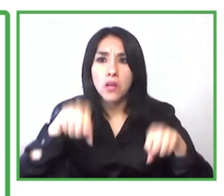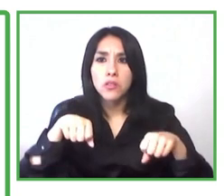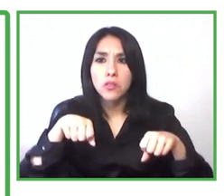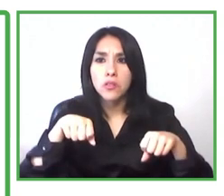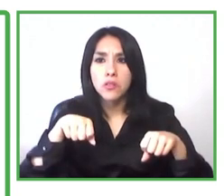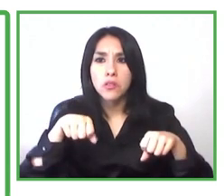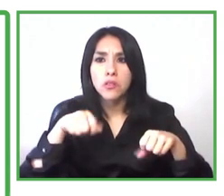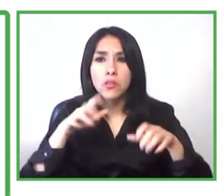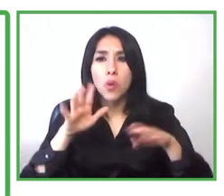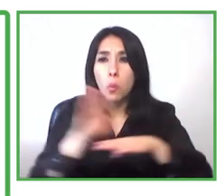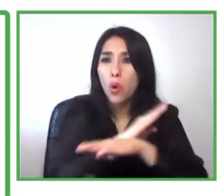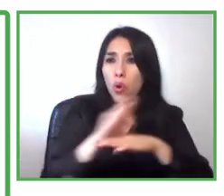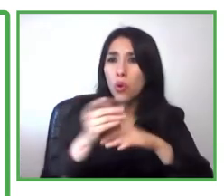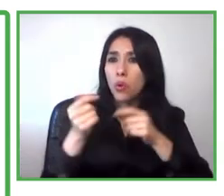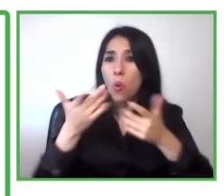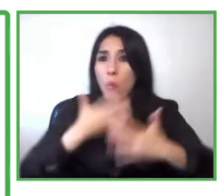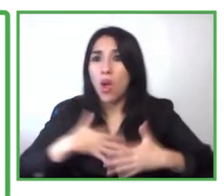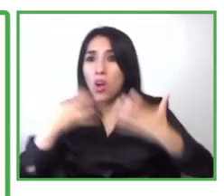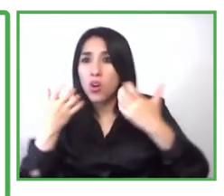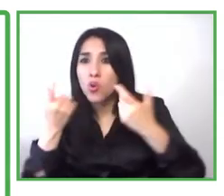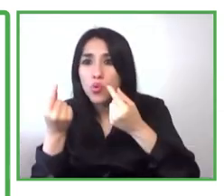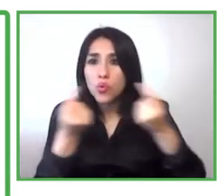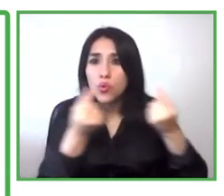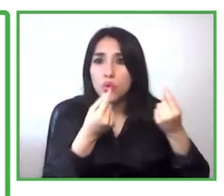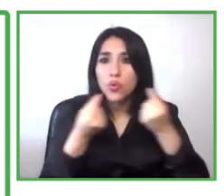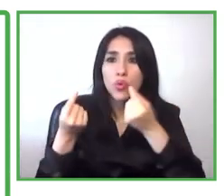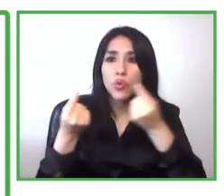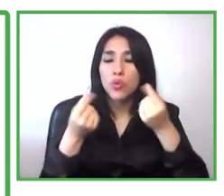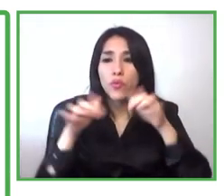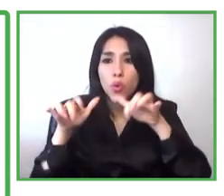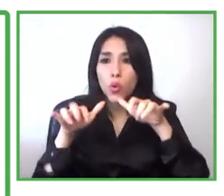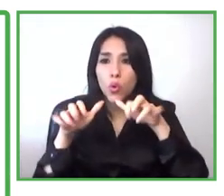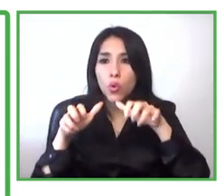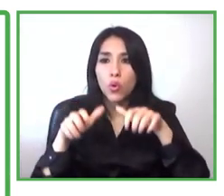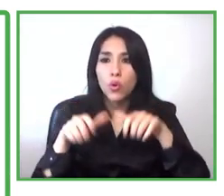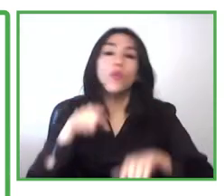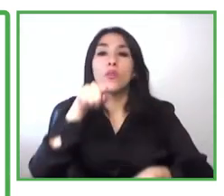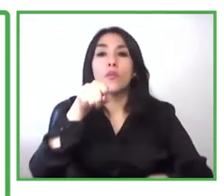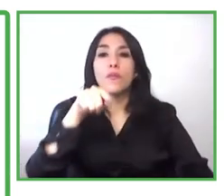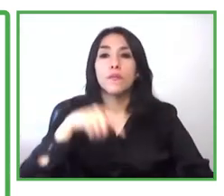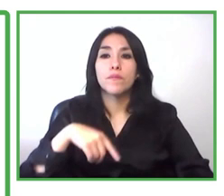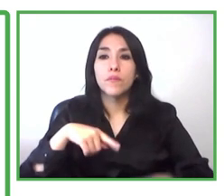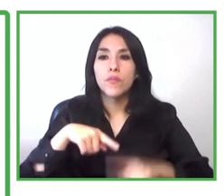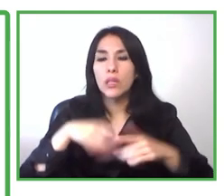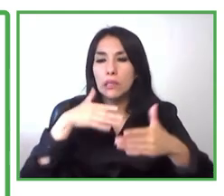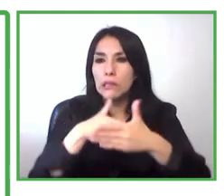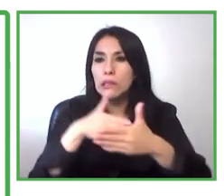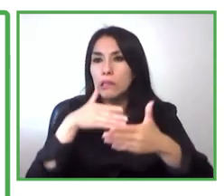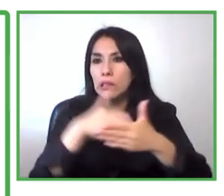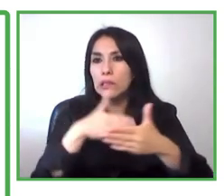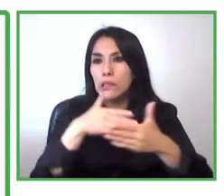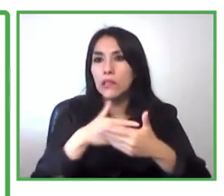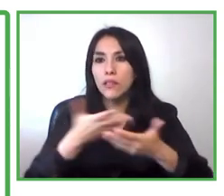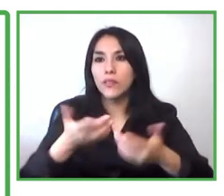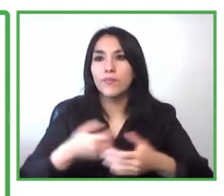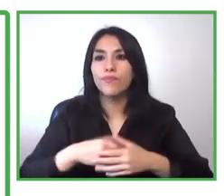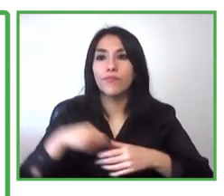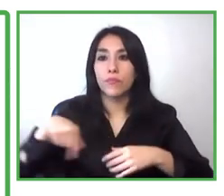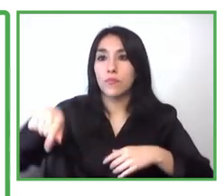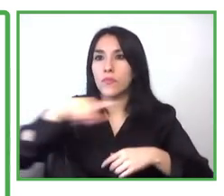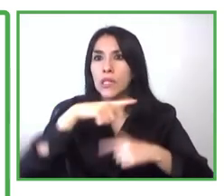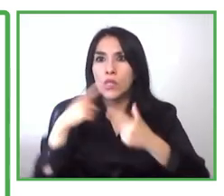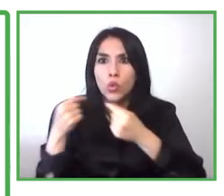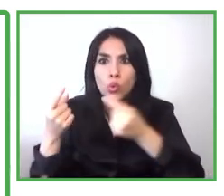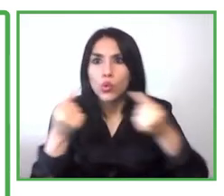challenge so that's why we have created a working space where those people who are joining our